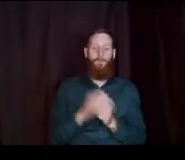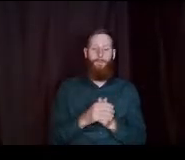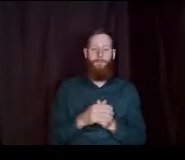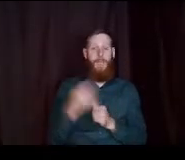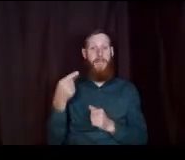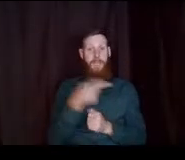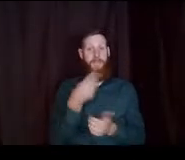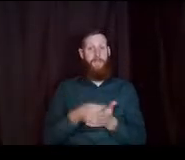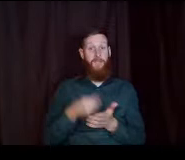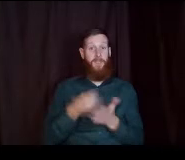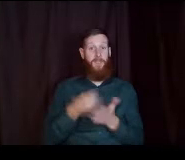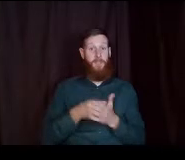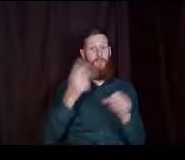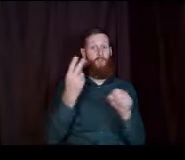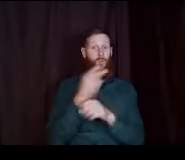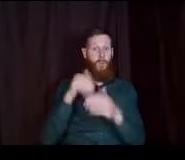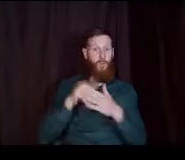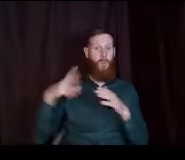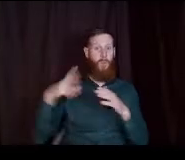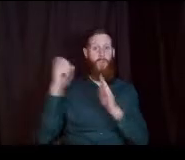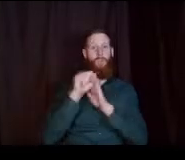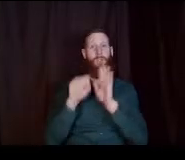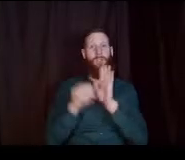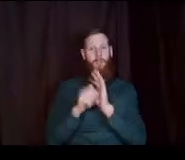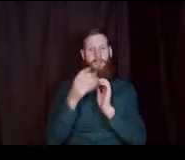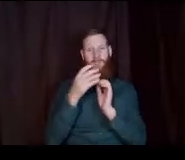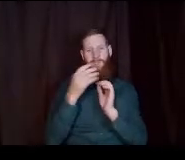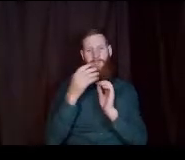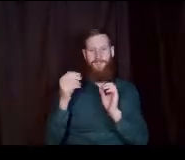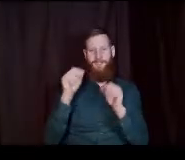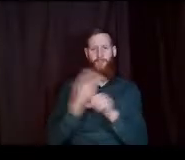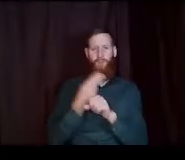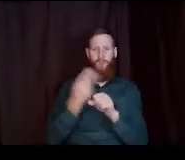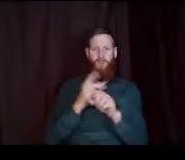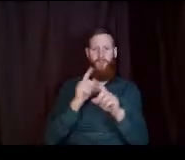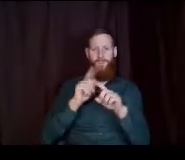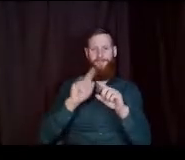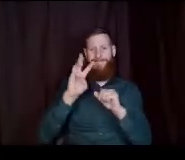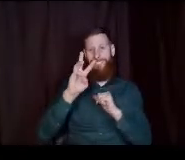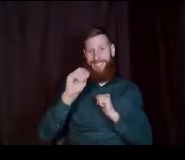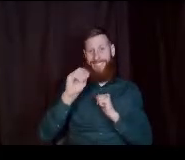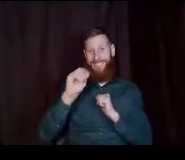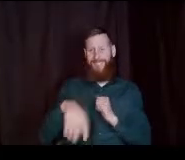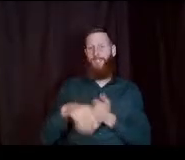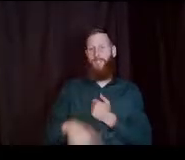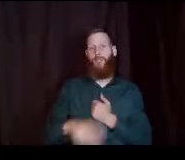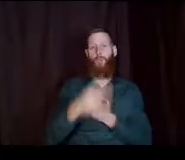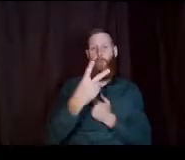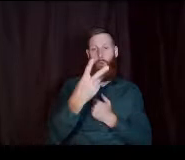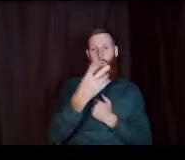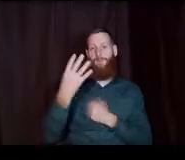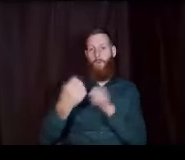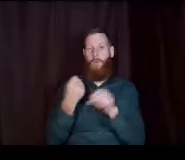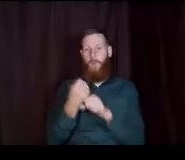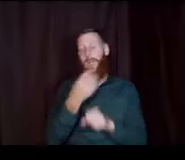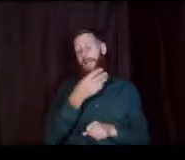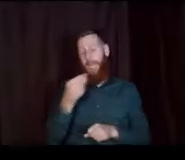have to be used in washington state and you can use them at over 62 and four-year schools and you can use them at private colleges as well